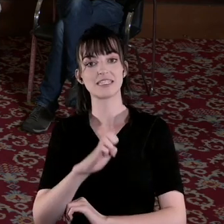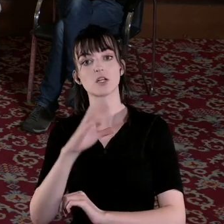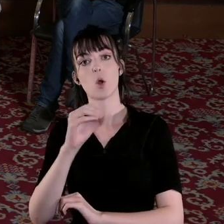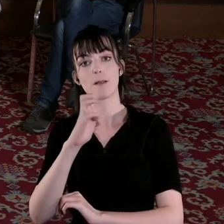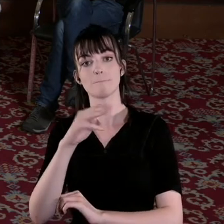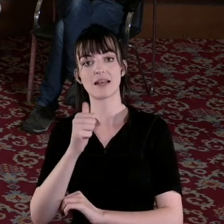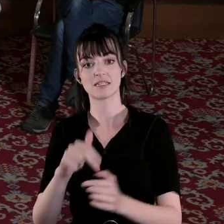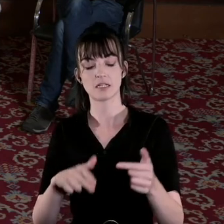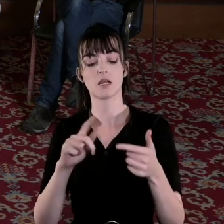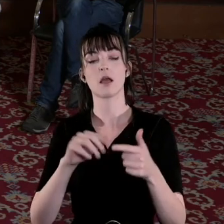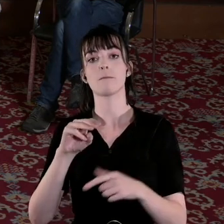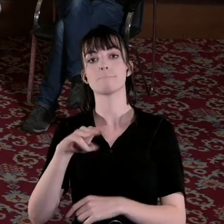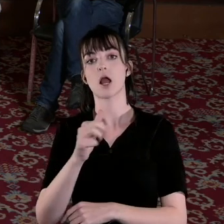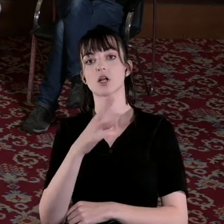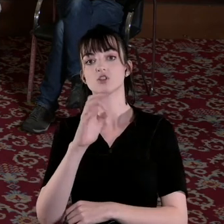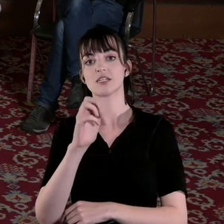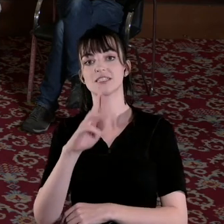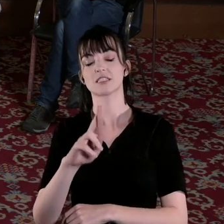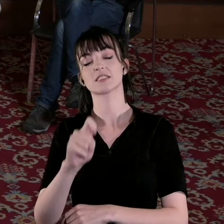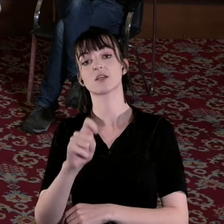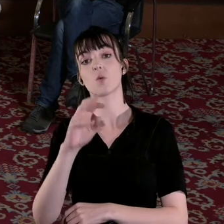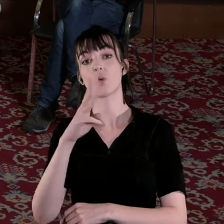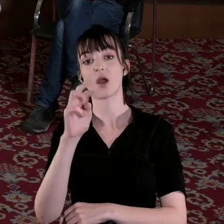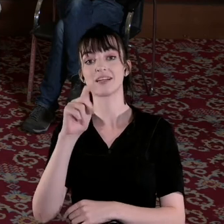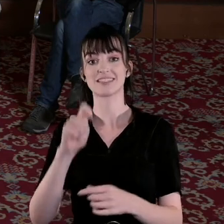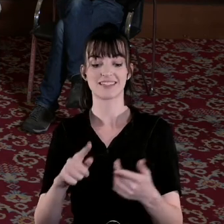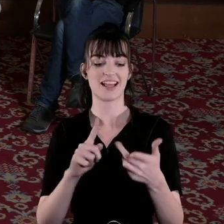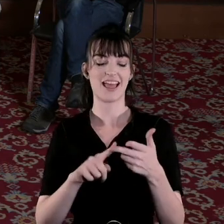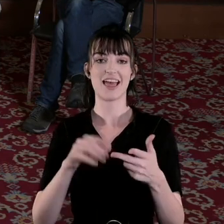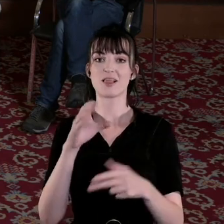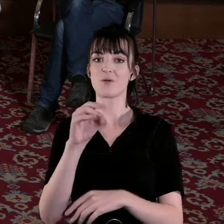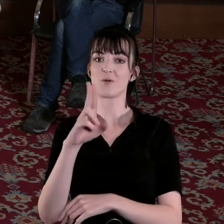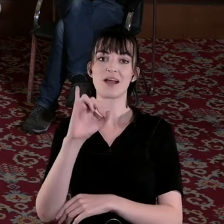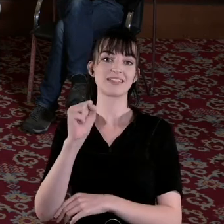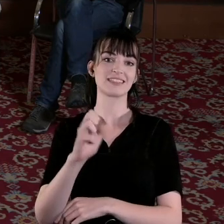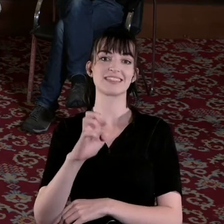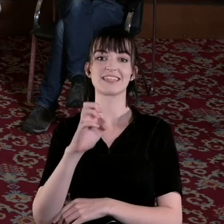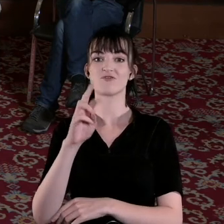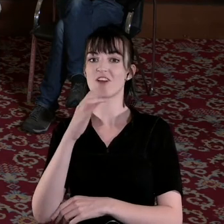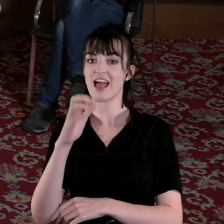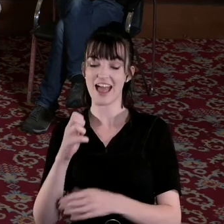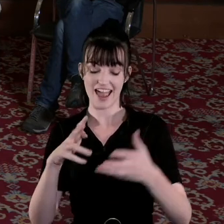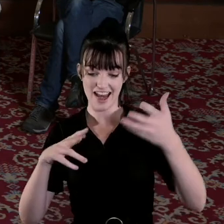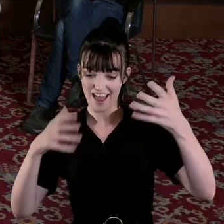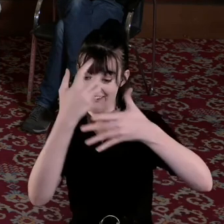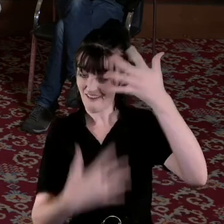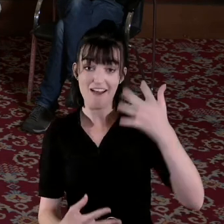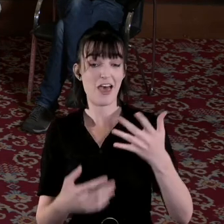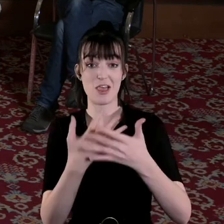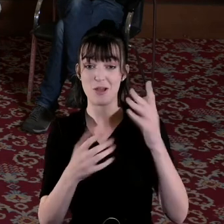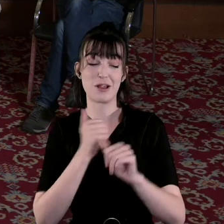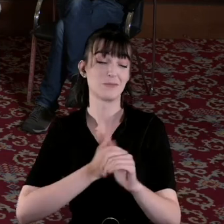Louise Ryan and Lucy McDiarmid and John Borgenova Andy Bielenberg sorry I'm running out sorry apologies to the others but it does deal